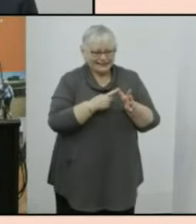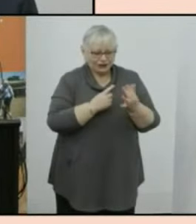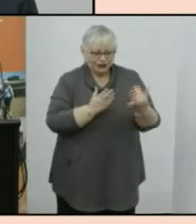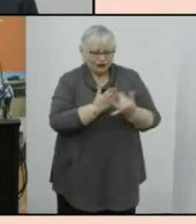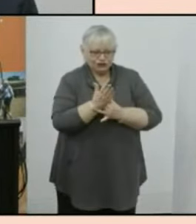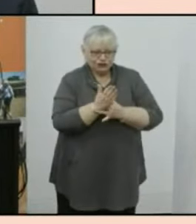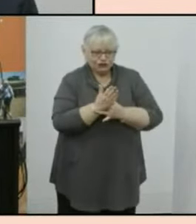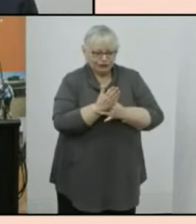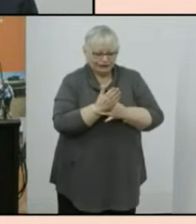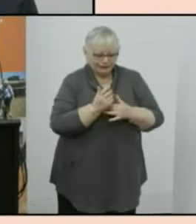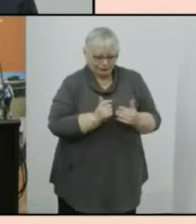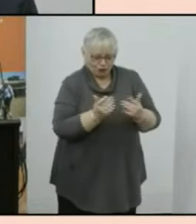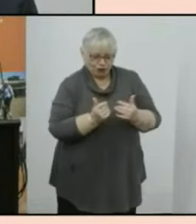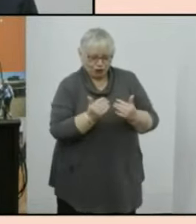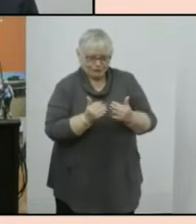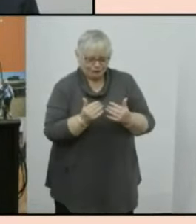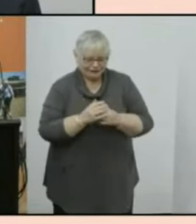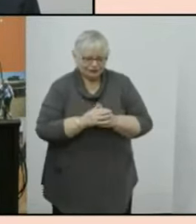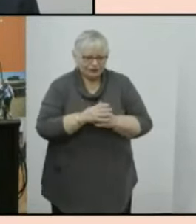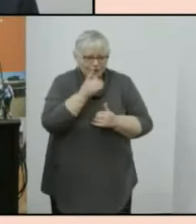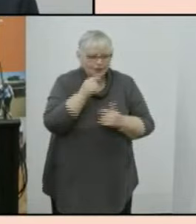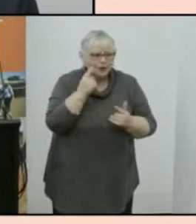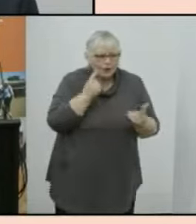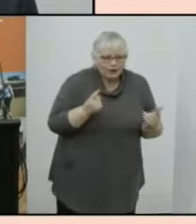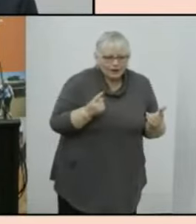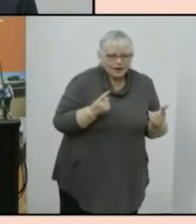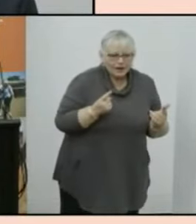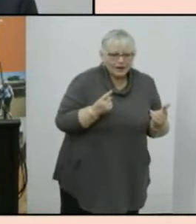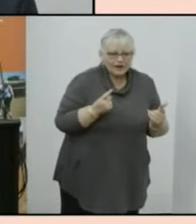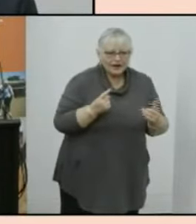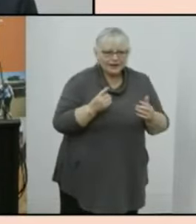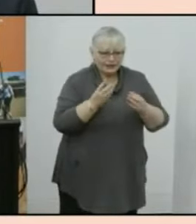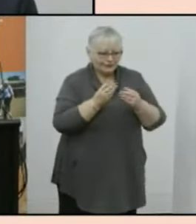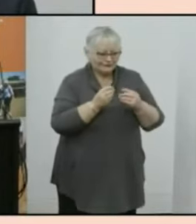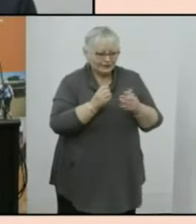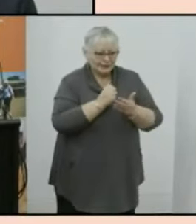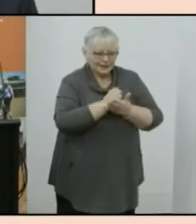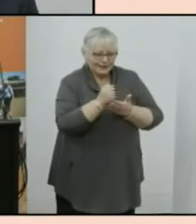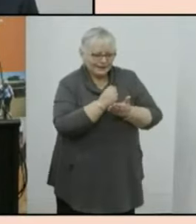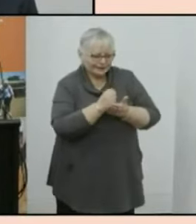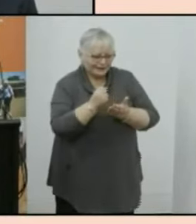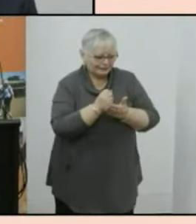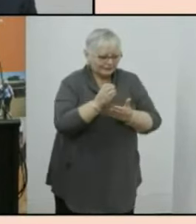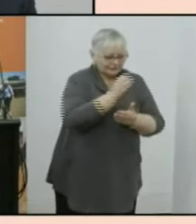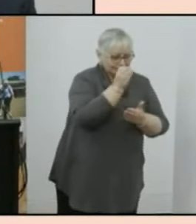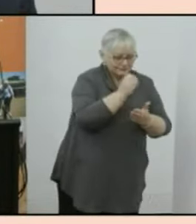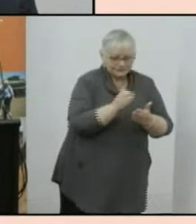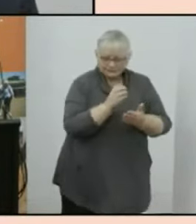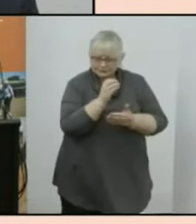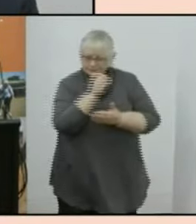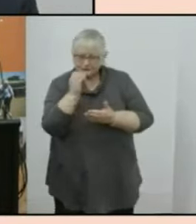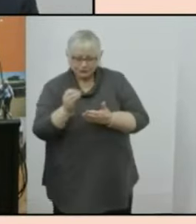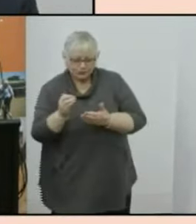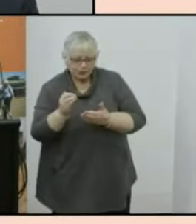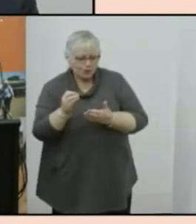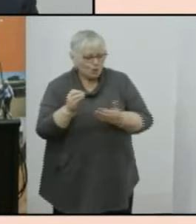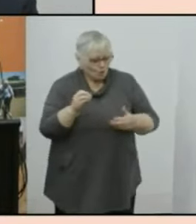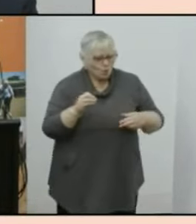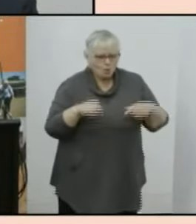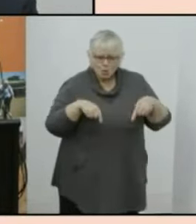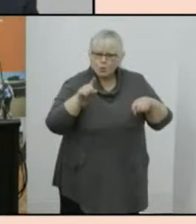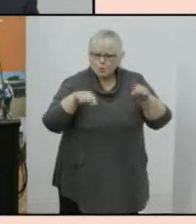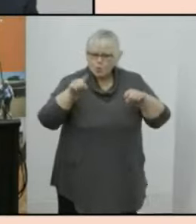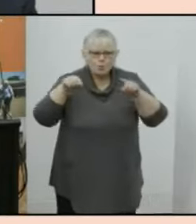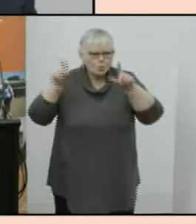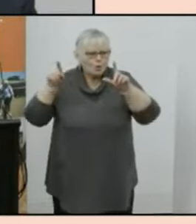during enumeration we could see uh relative numbers relative proportions compared to what we were expecting for various areas